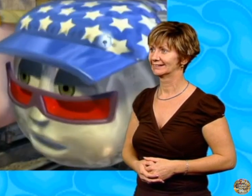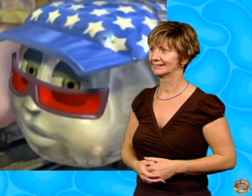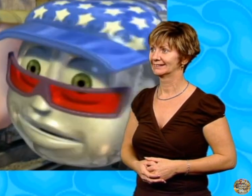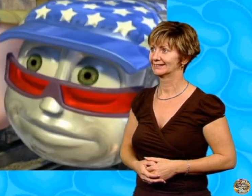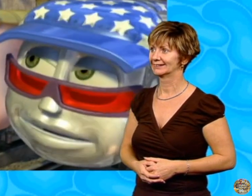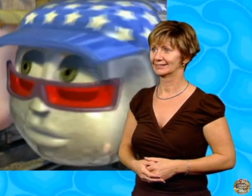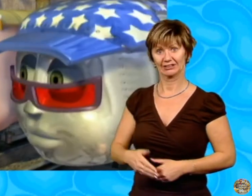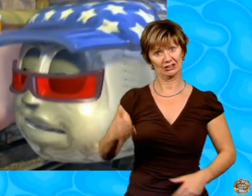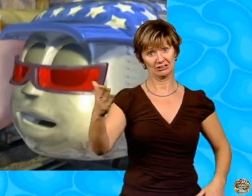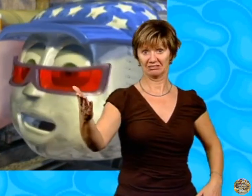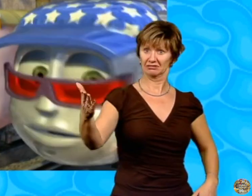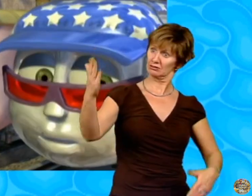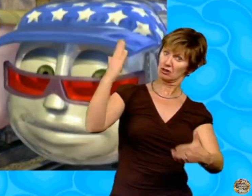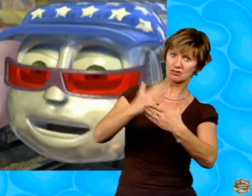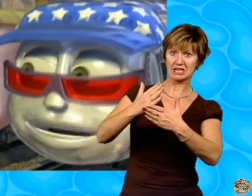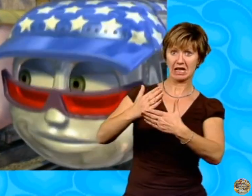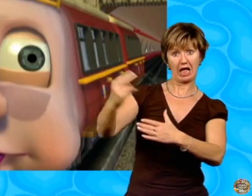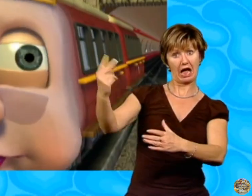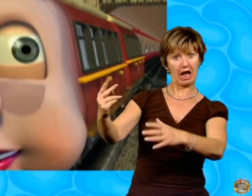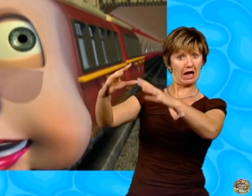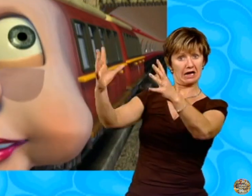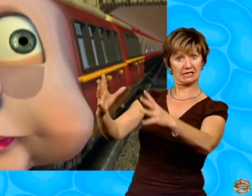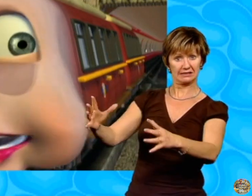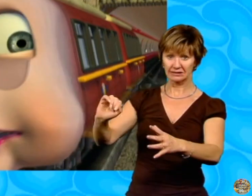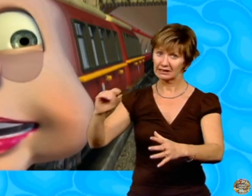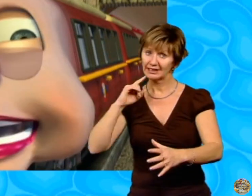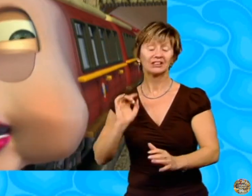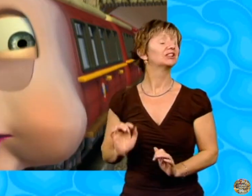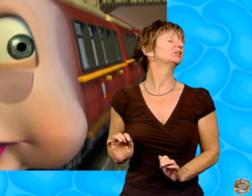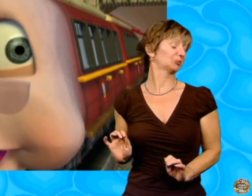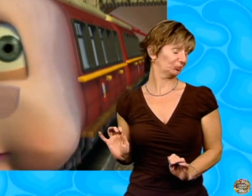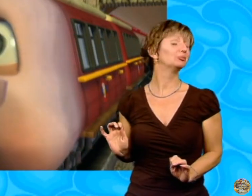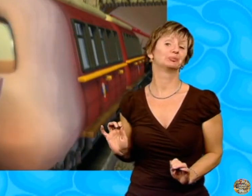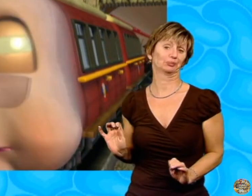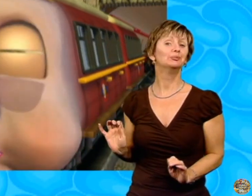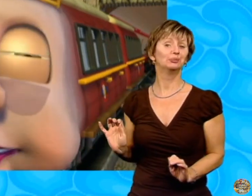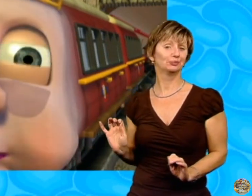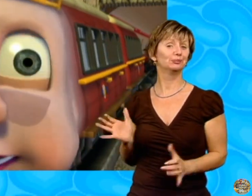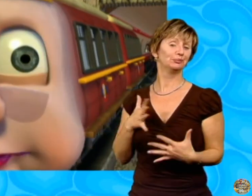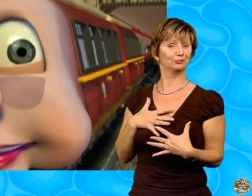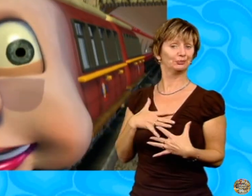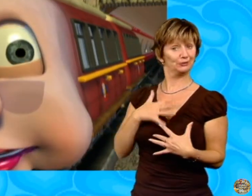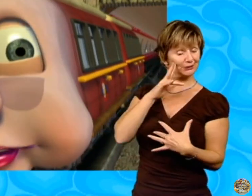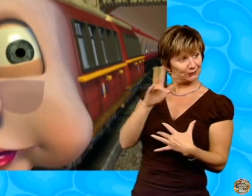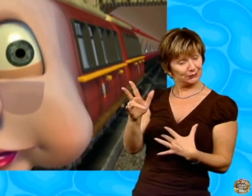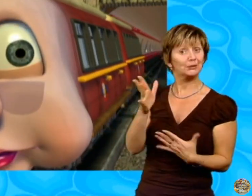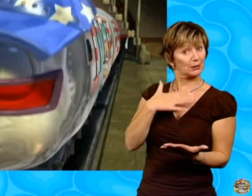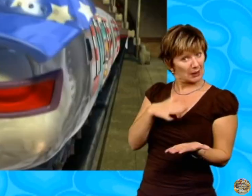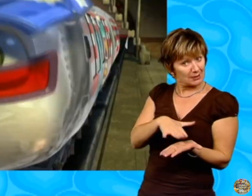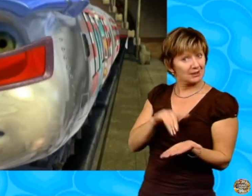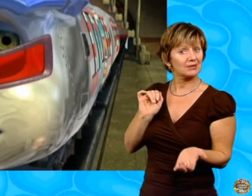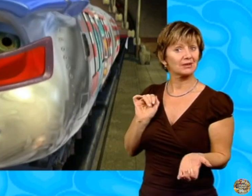So this is real art, you say? Yes, my dear. Now do you see what I mean?